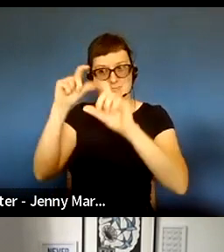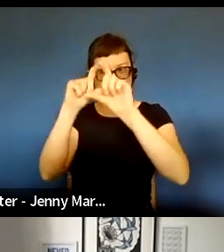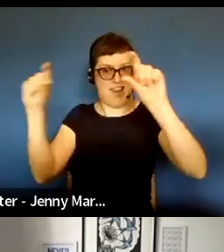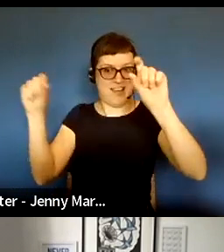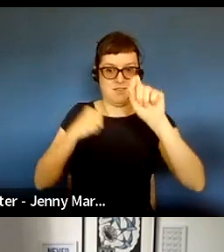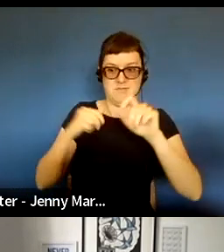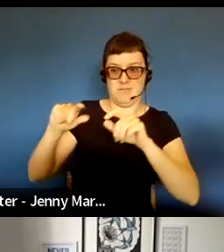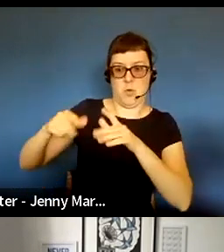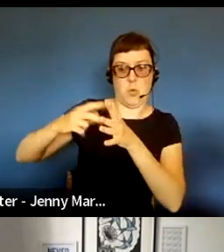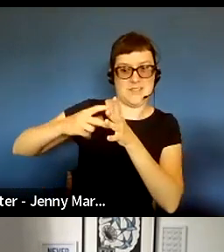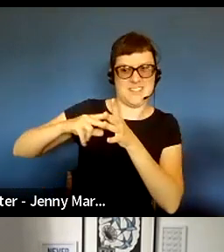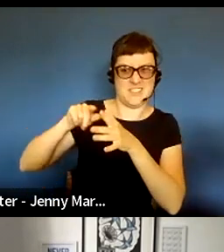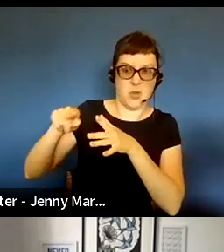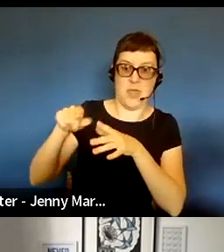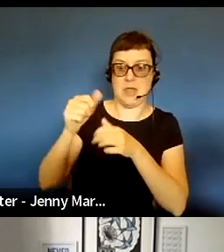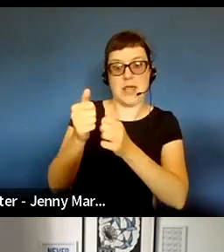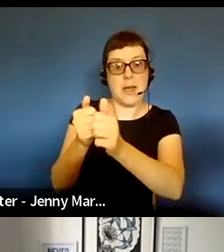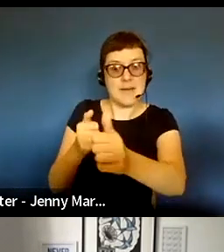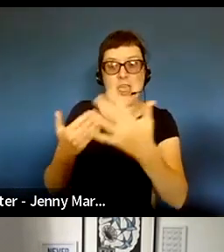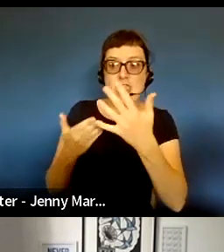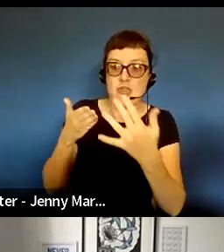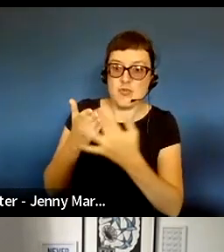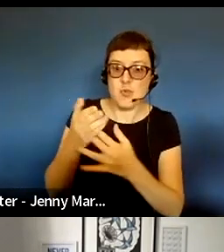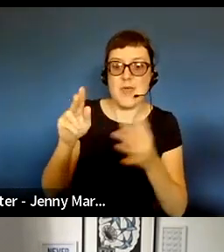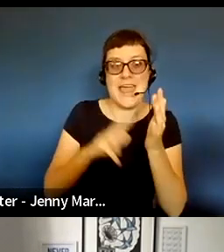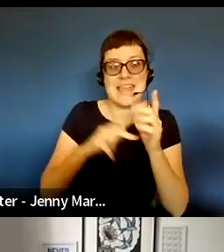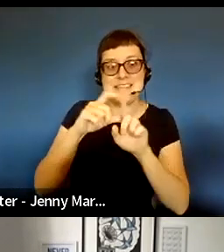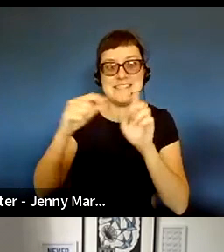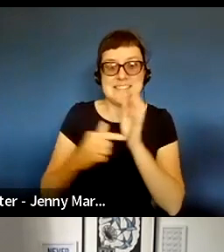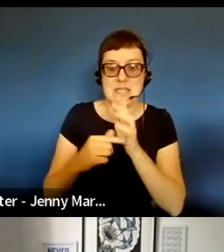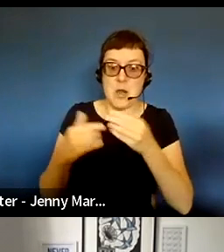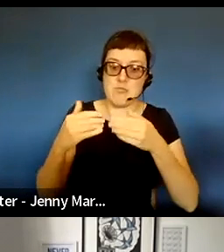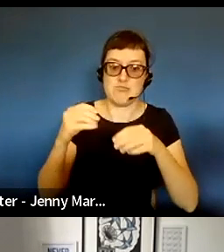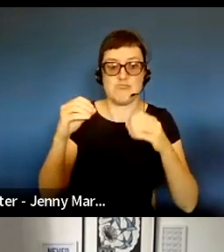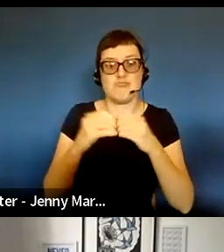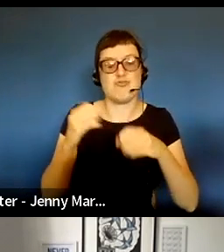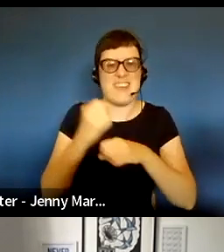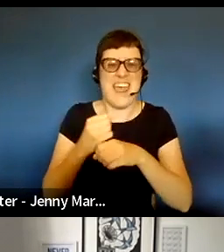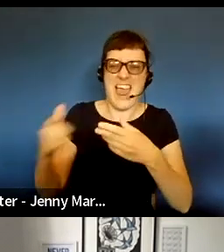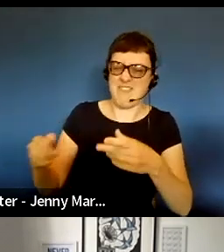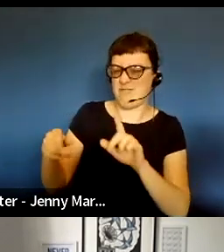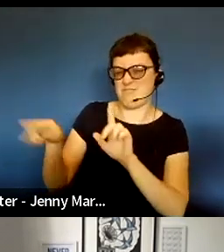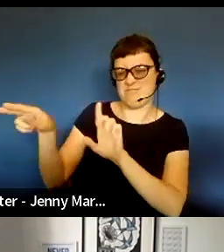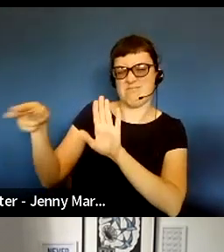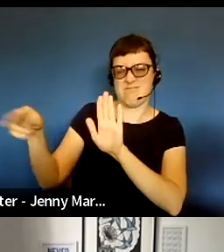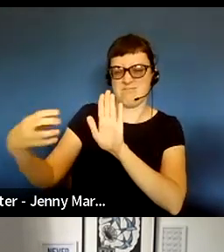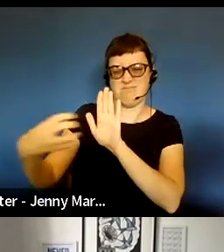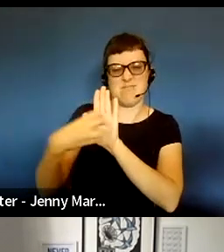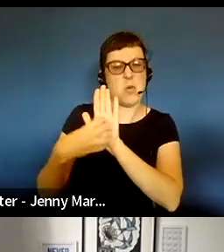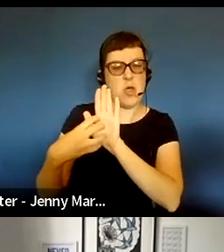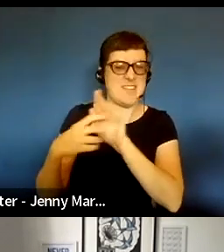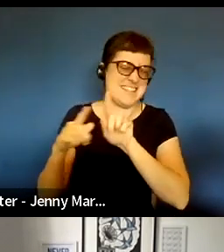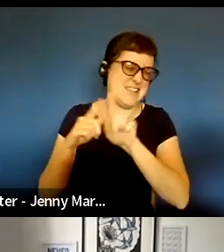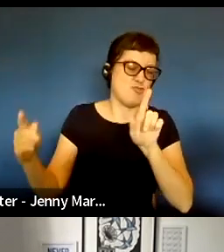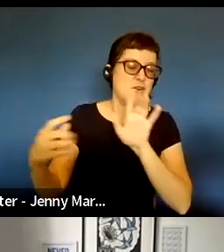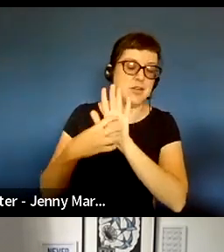those companies who came through NTT Broadgate, there is special like NTT Broadgate sort of kite mark and and sort of logos that they can put